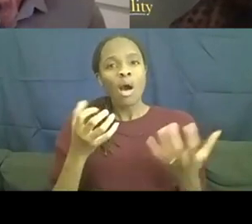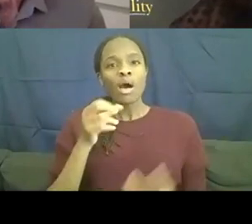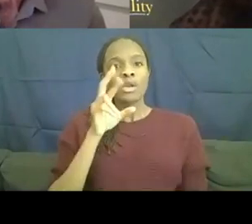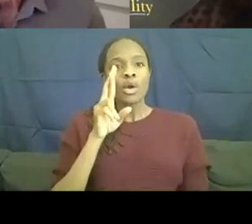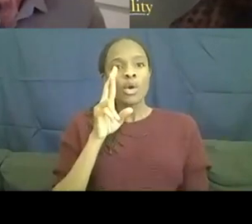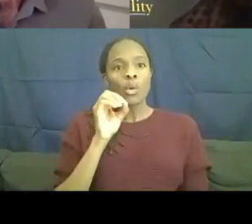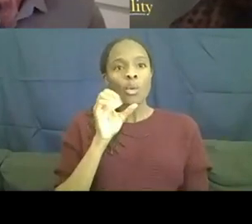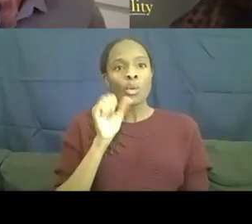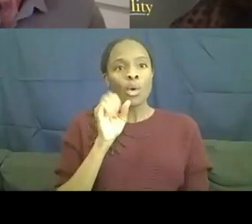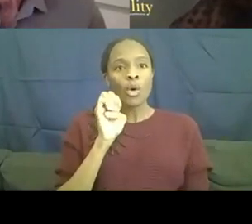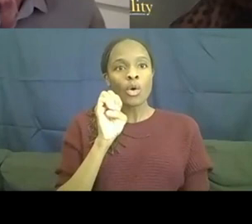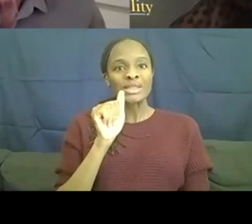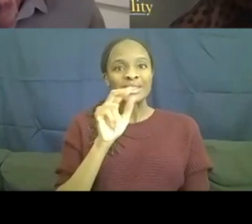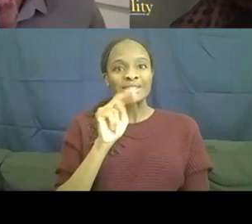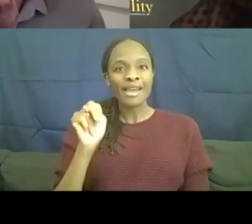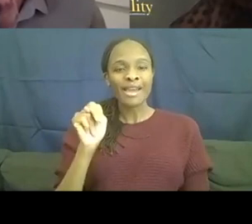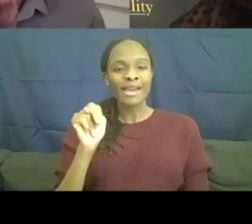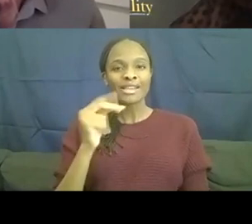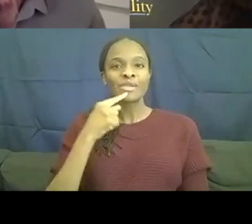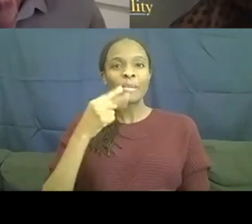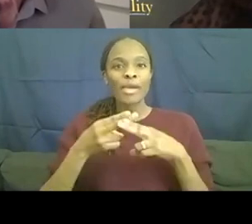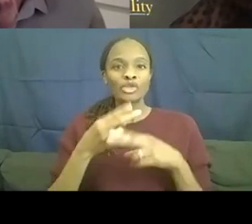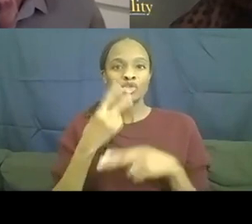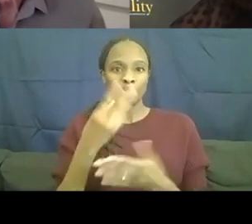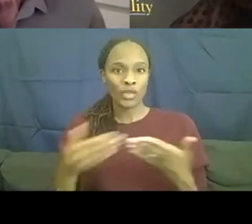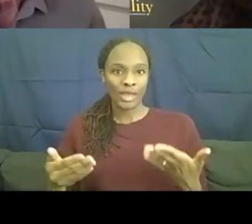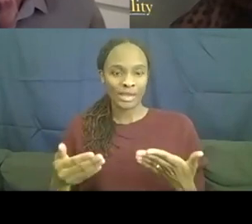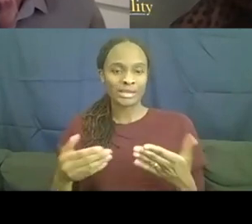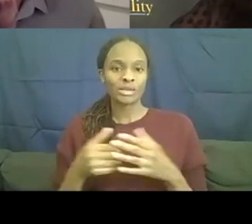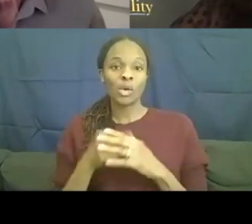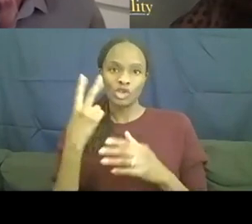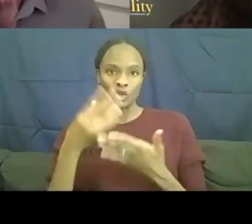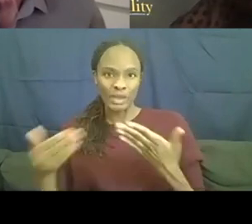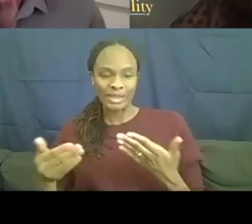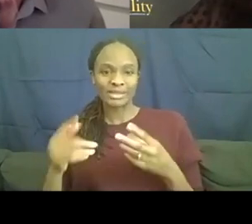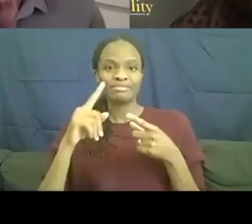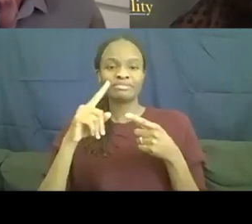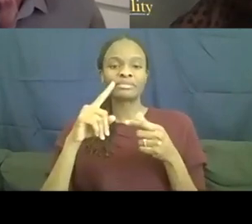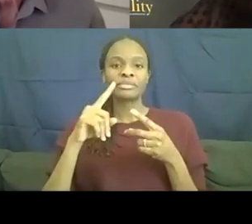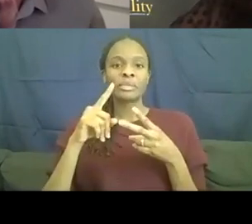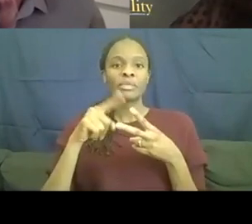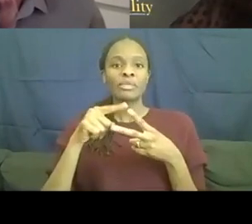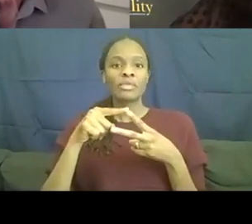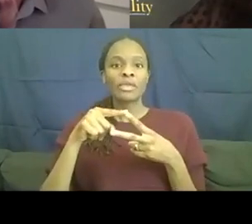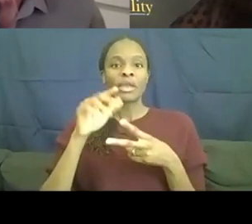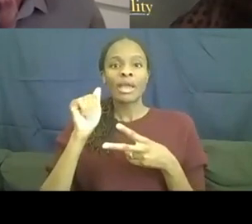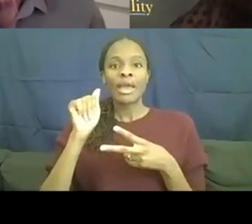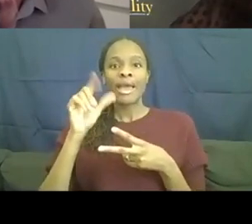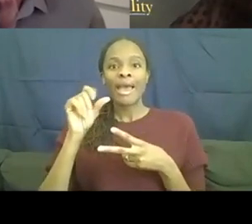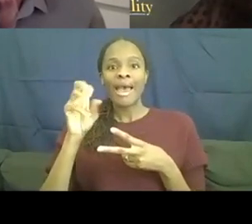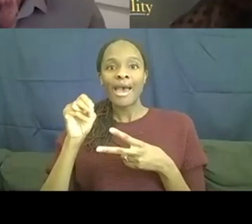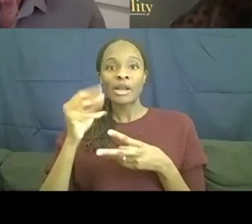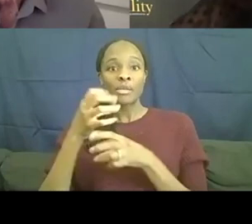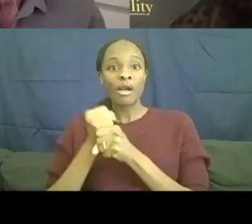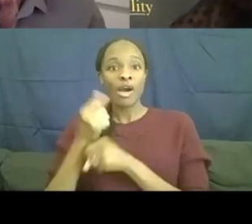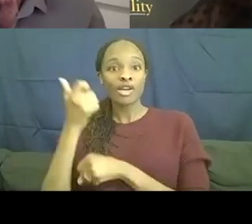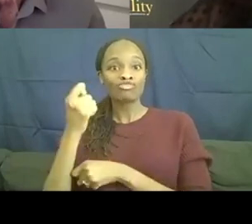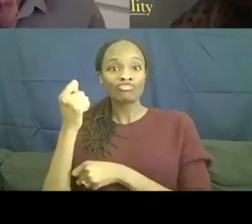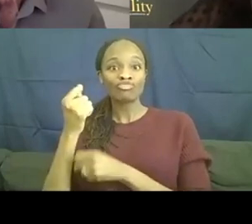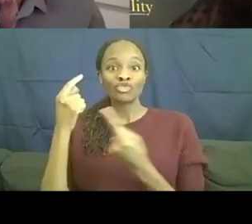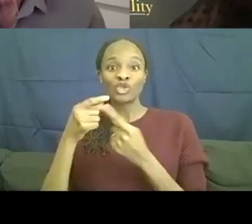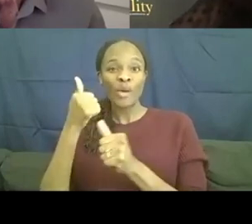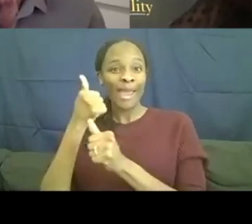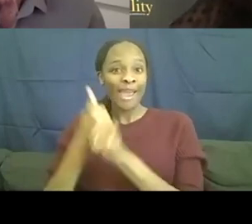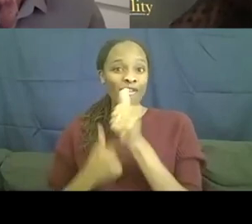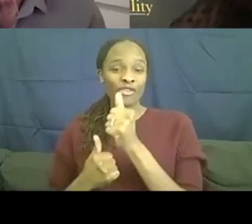mention one, two things. One is that I wanted to mention that Adam got a scholarship, got in and got a scholarship to every single